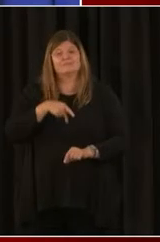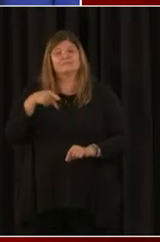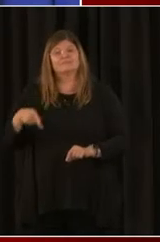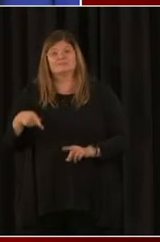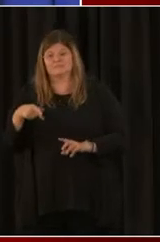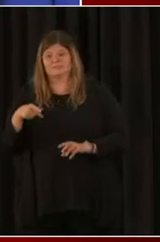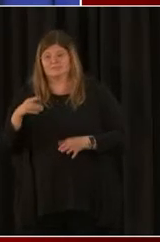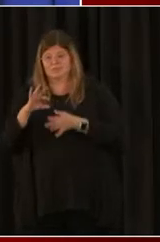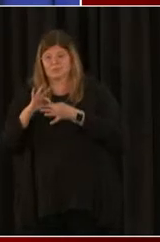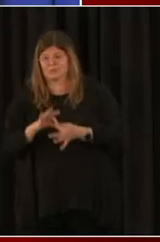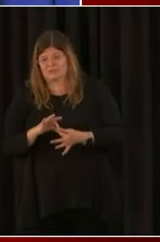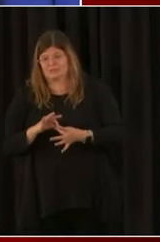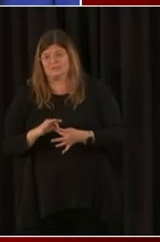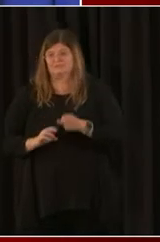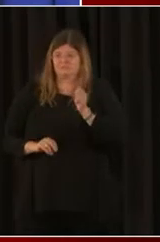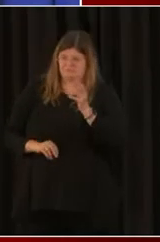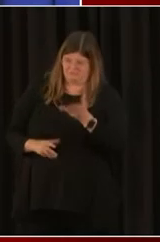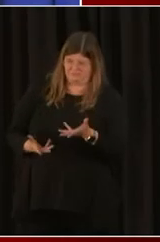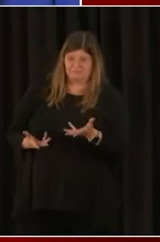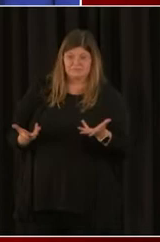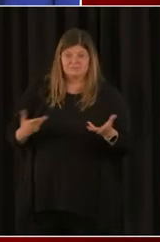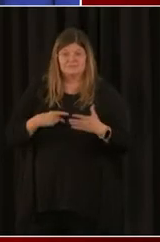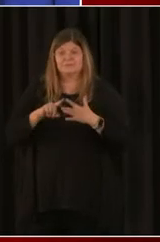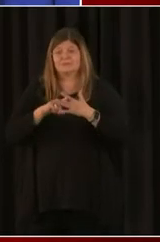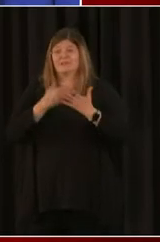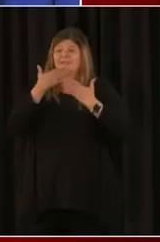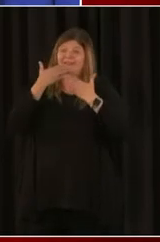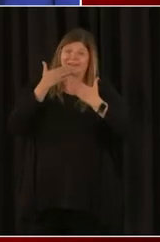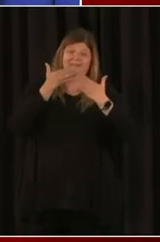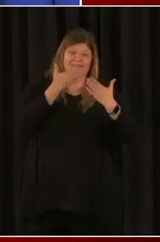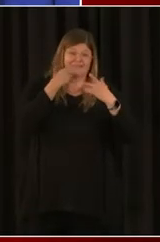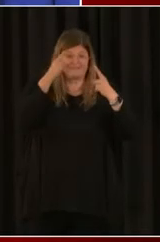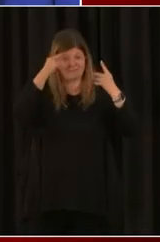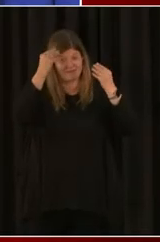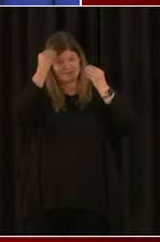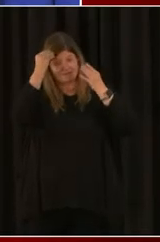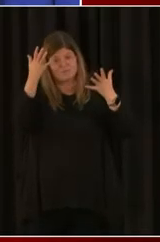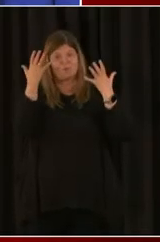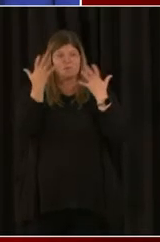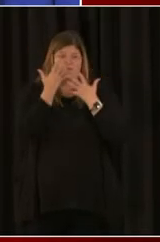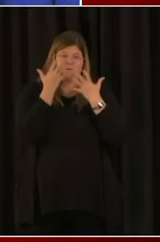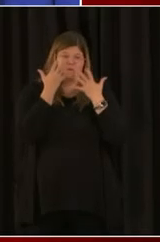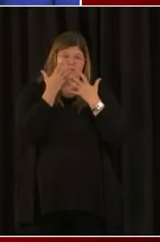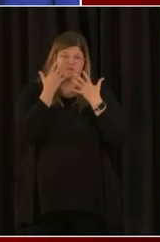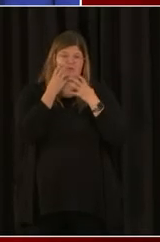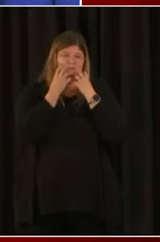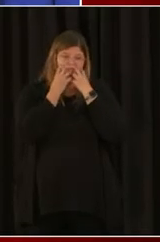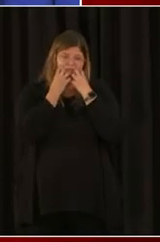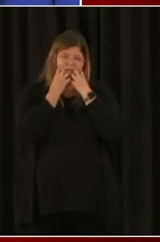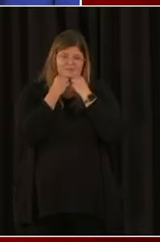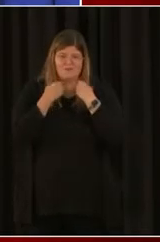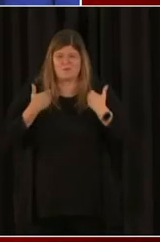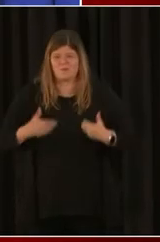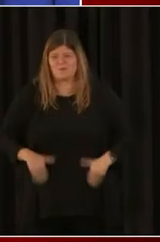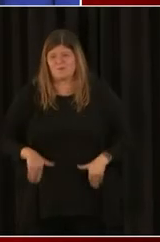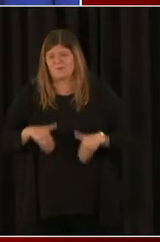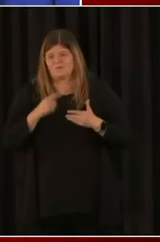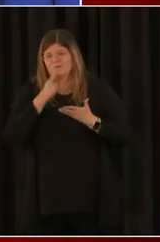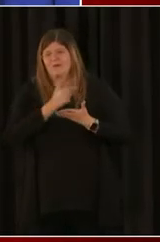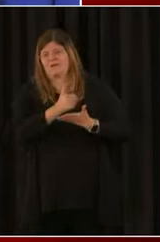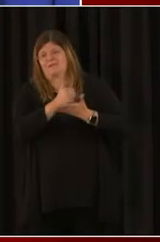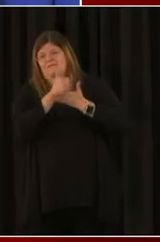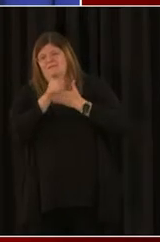Yes. I just want to start off by saying thank you, everybody, for the information. This is invaluable and can help a lot of people in the process. So I have